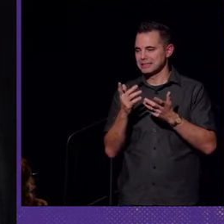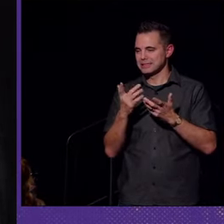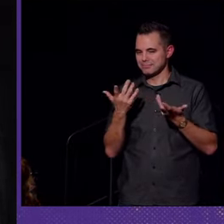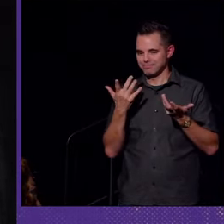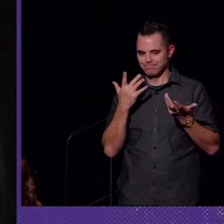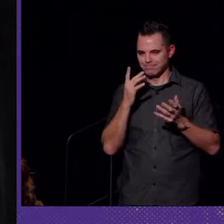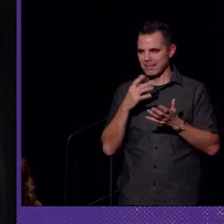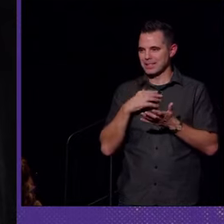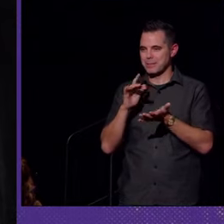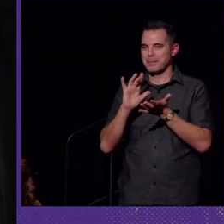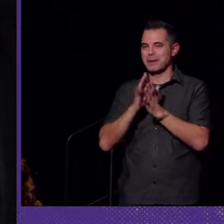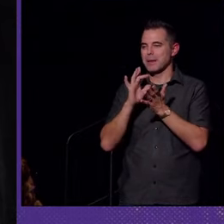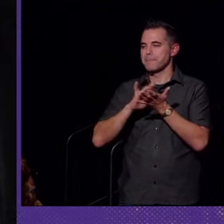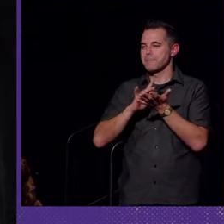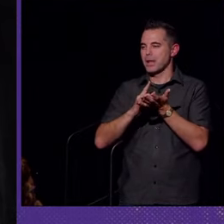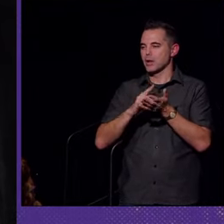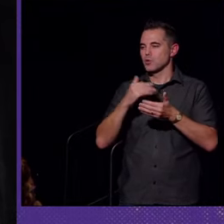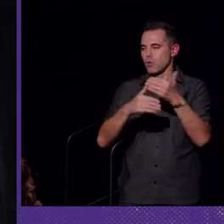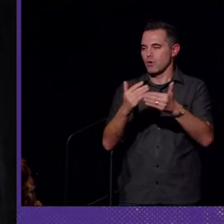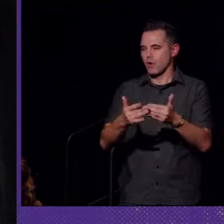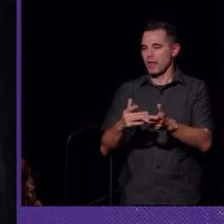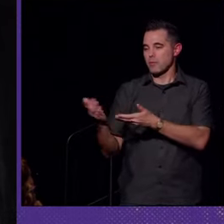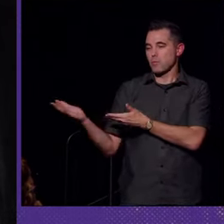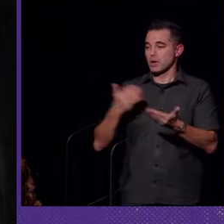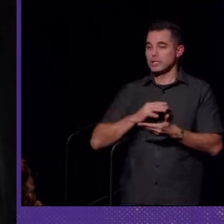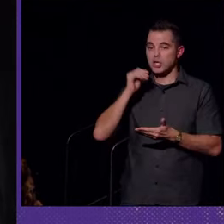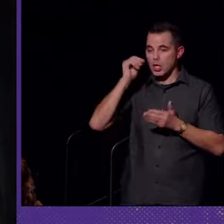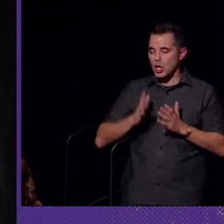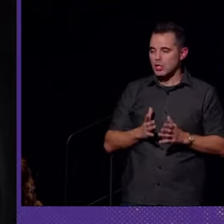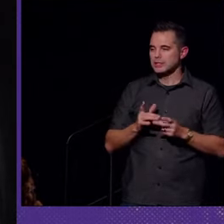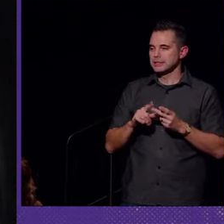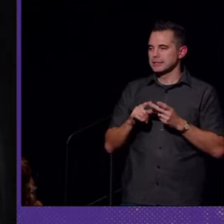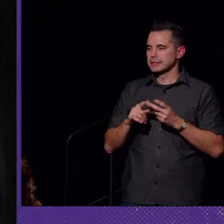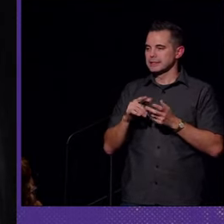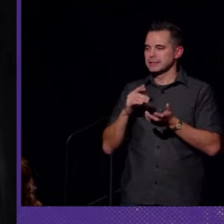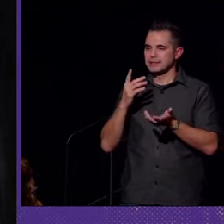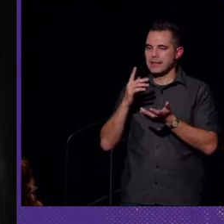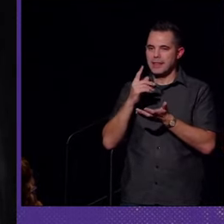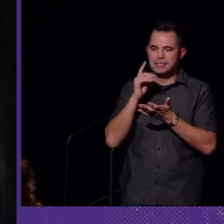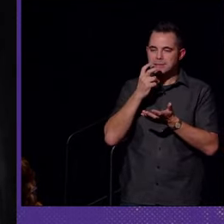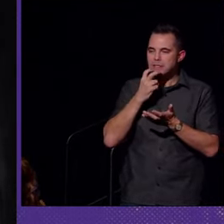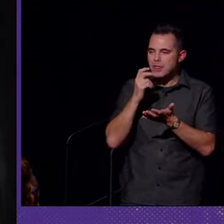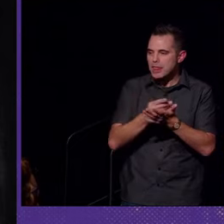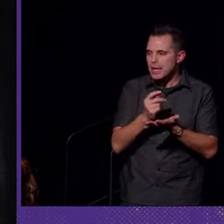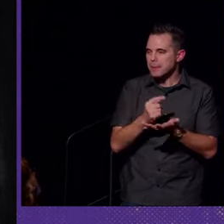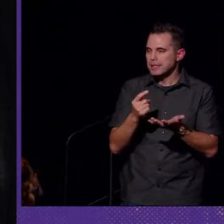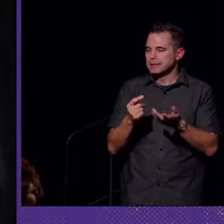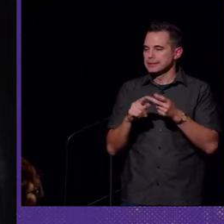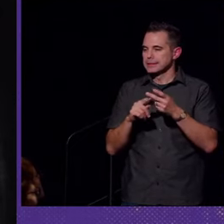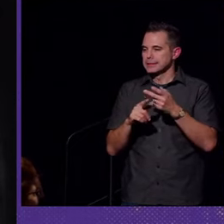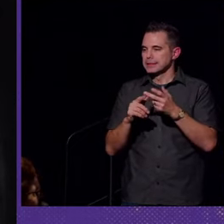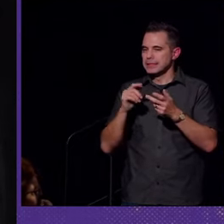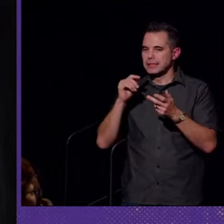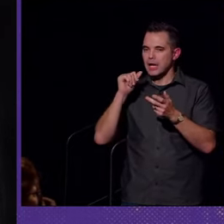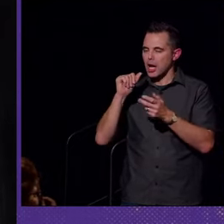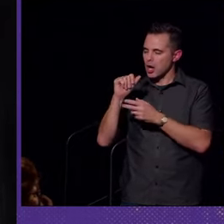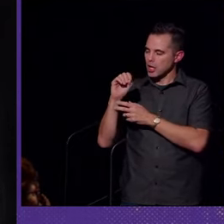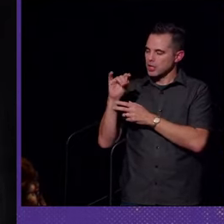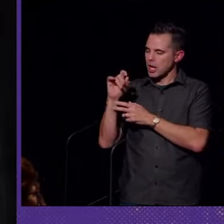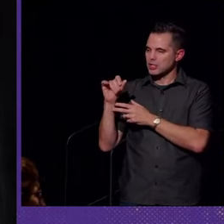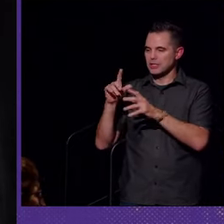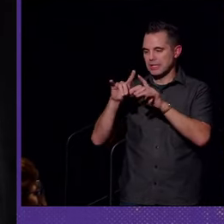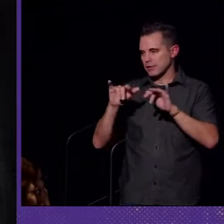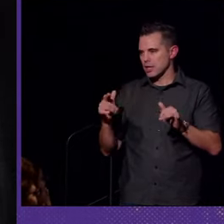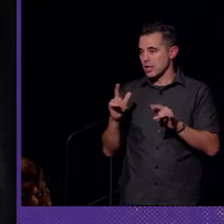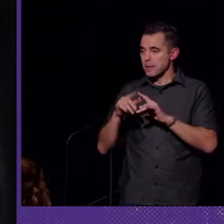it is medical protocol that brings in audiologists, speech therapists, autologists, et